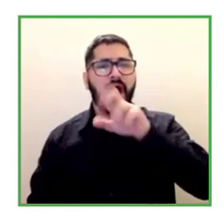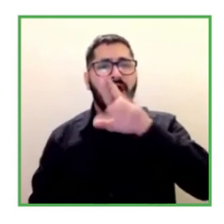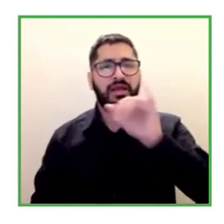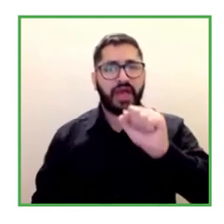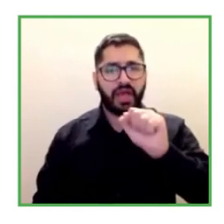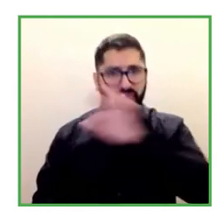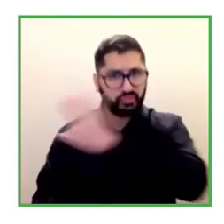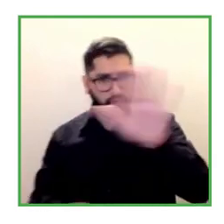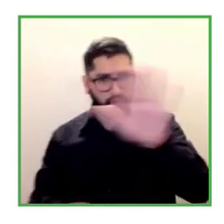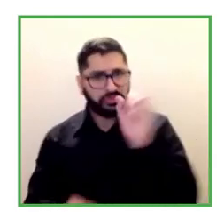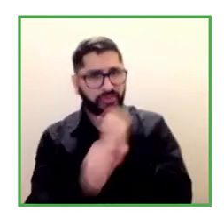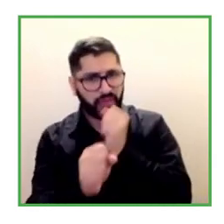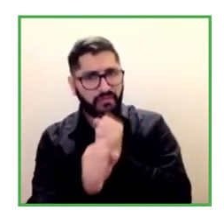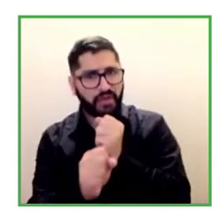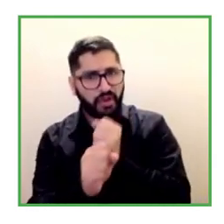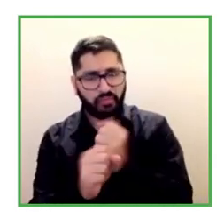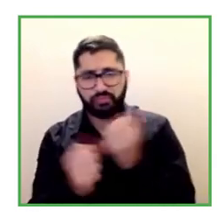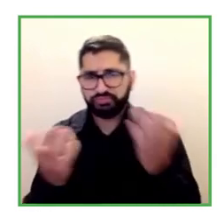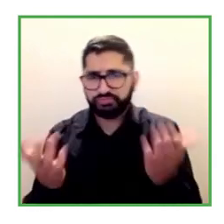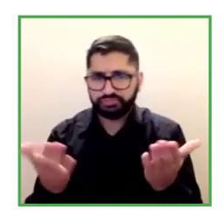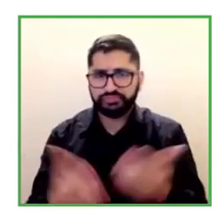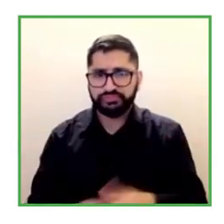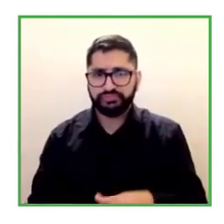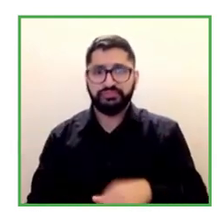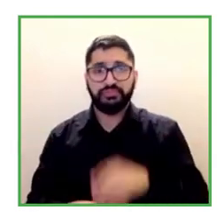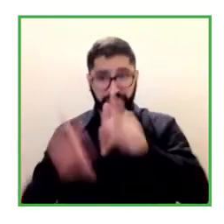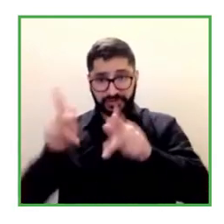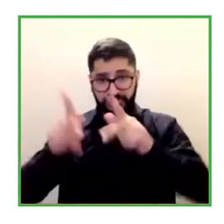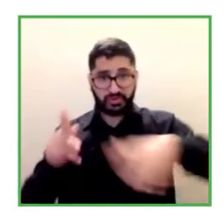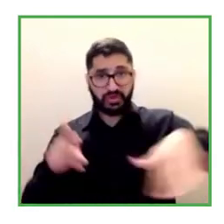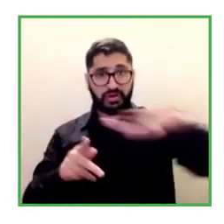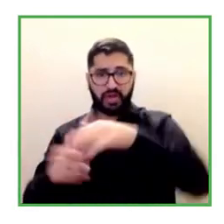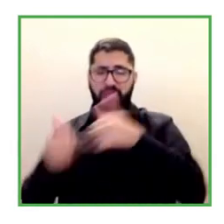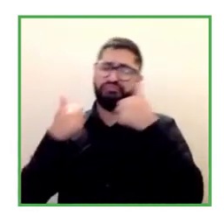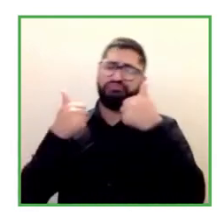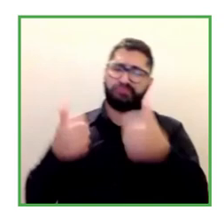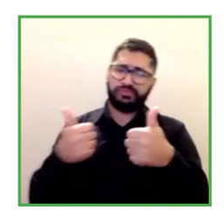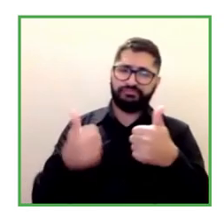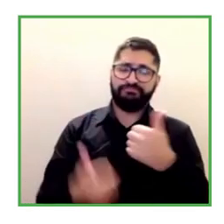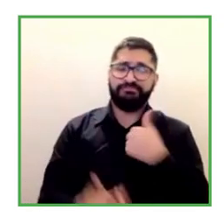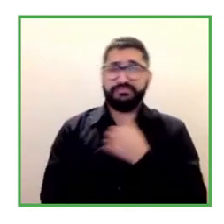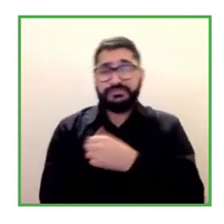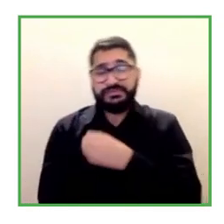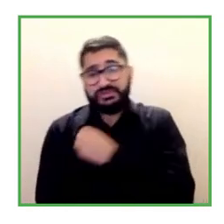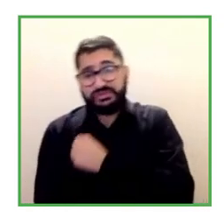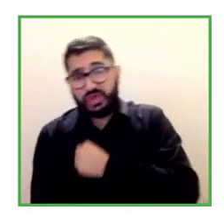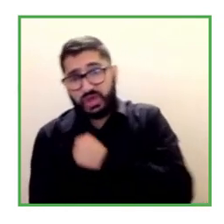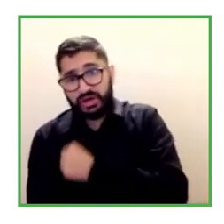working with people have unfortunately